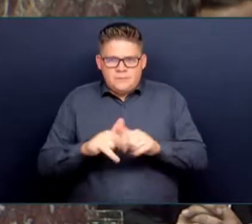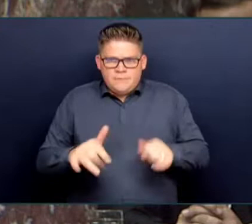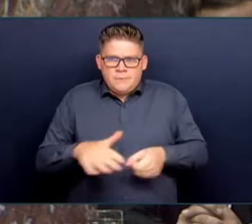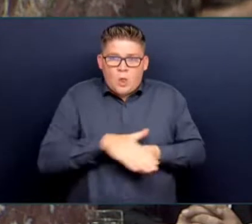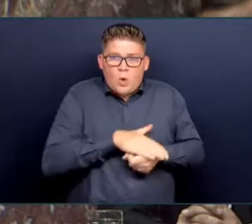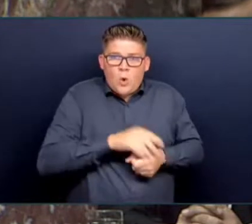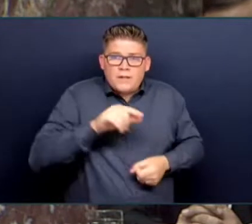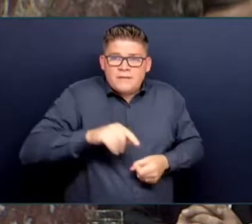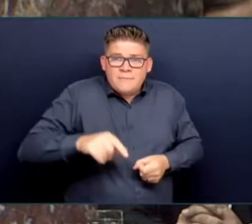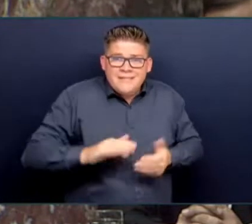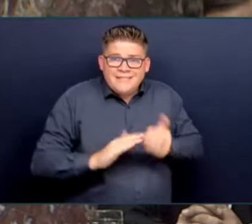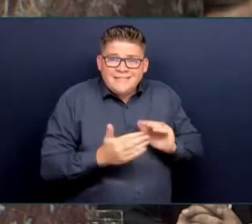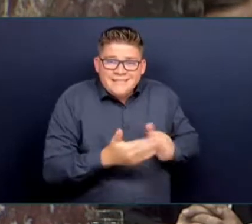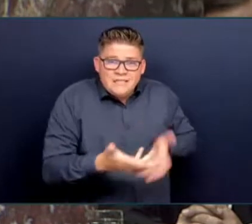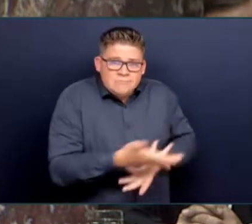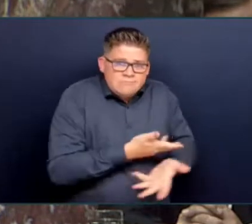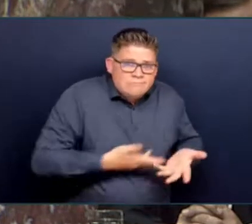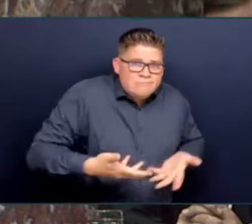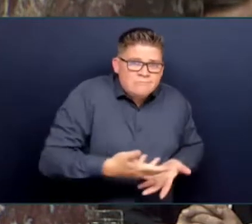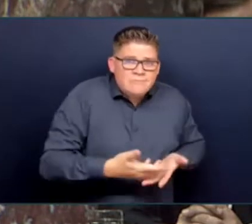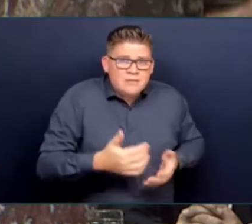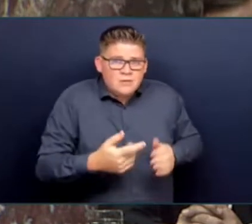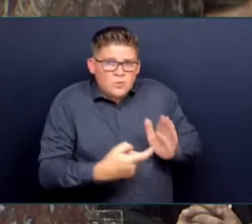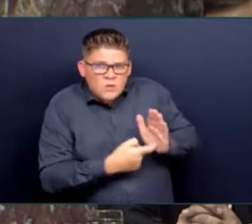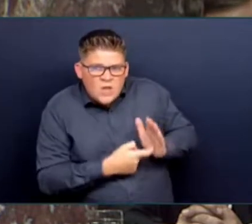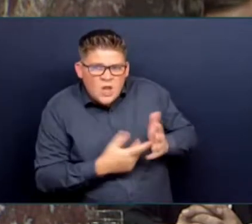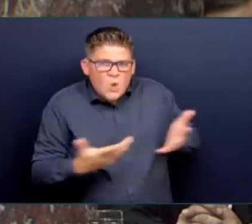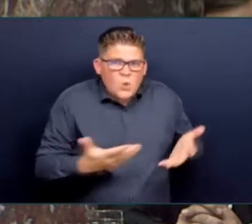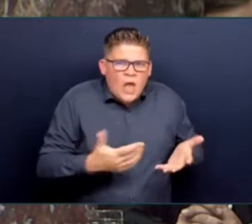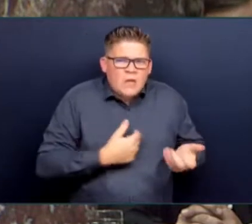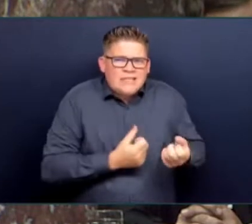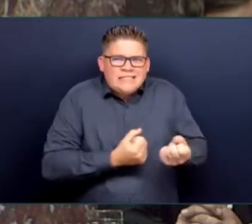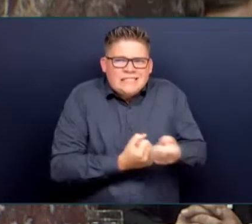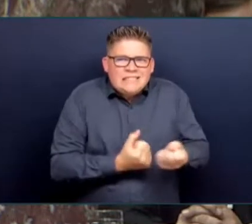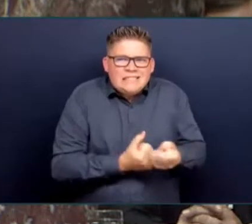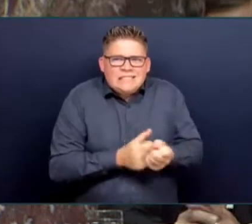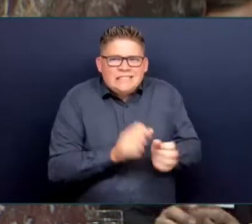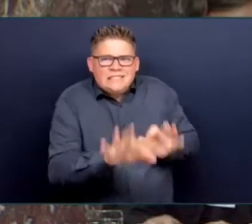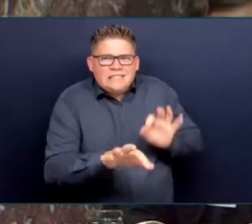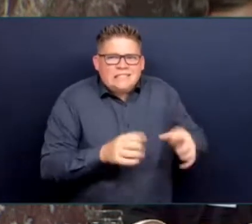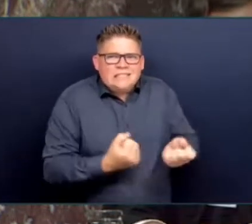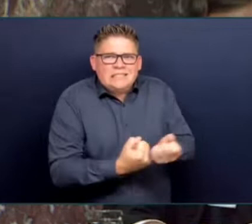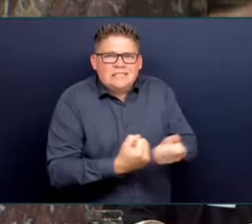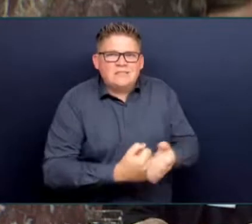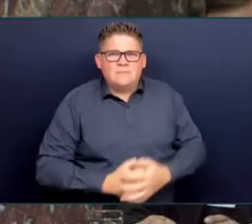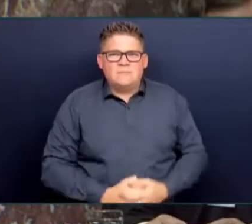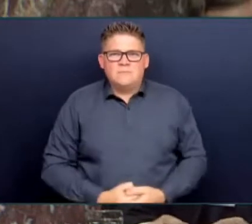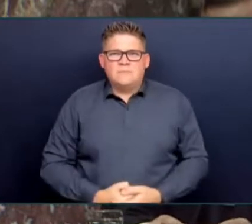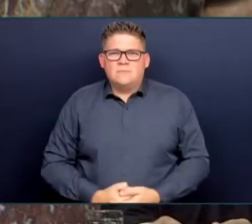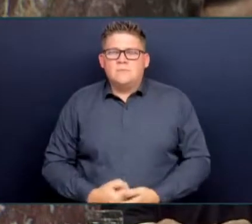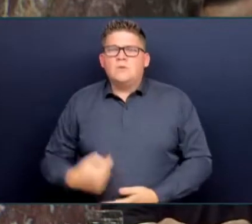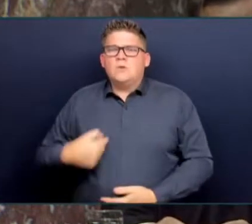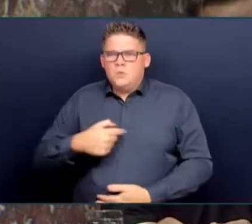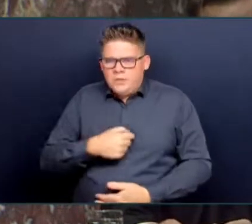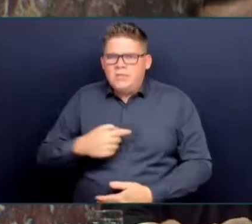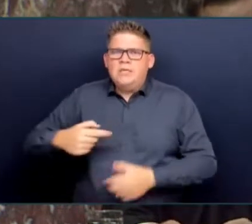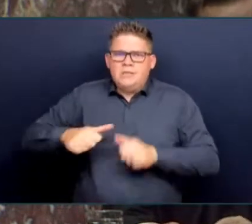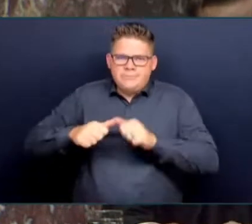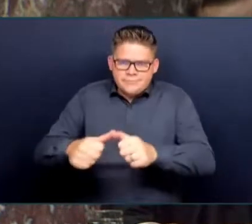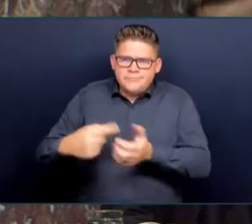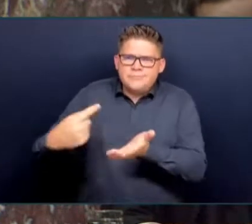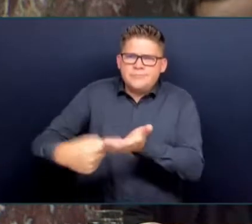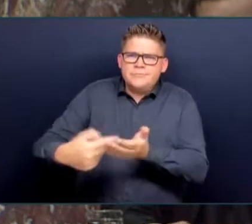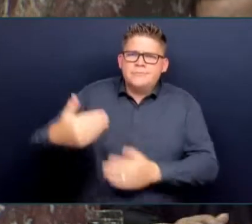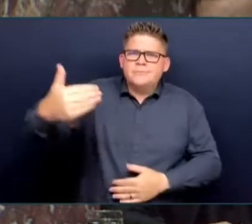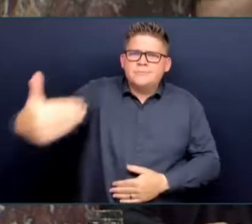enforcement measures necessary to take concrete action. There will be discussion later with our colleagues across government so we